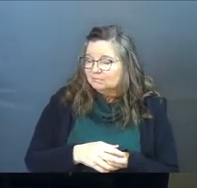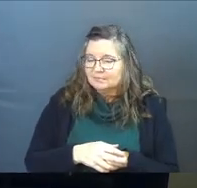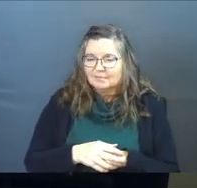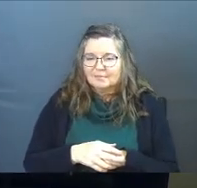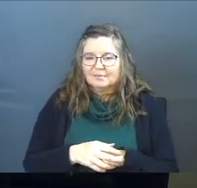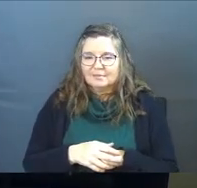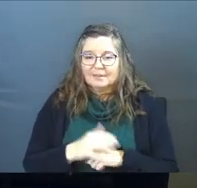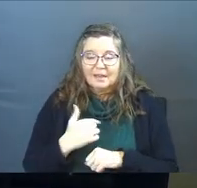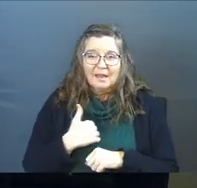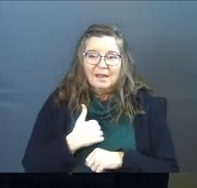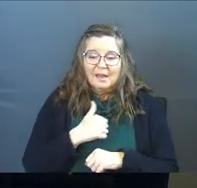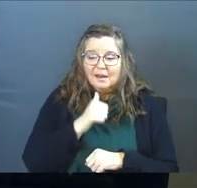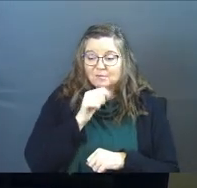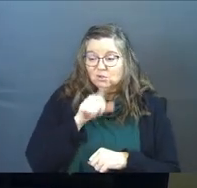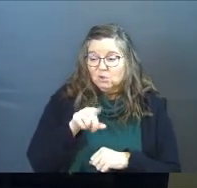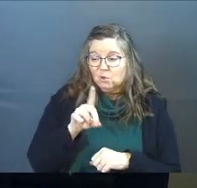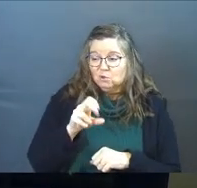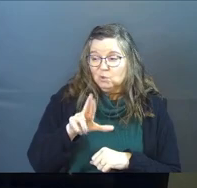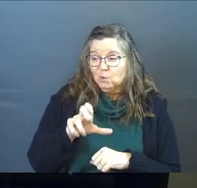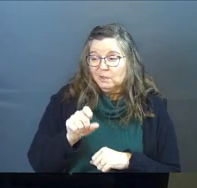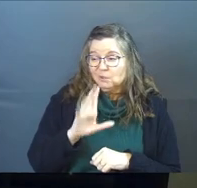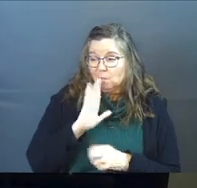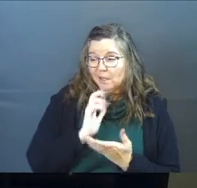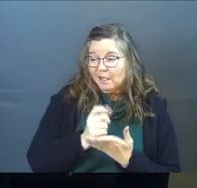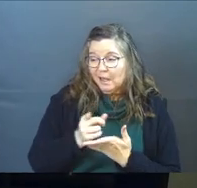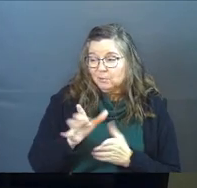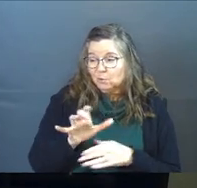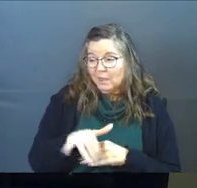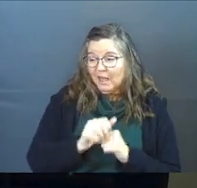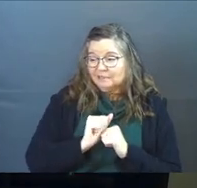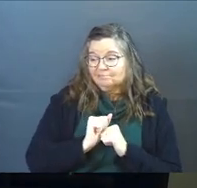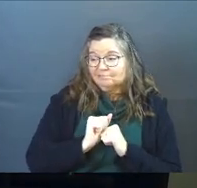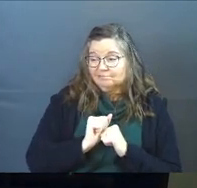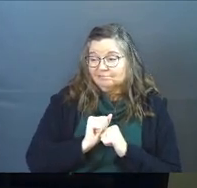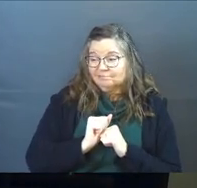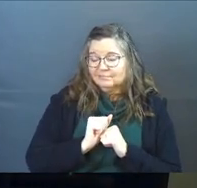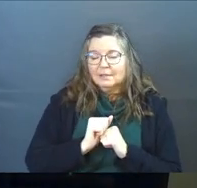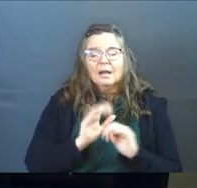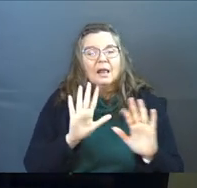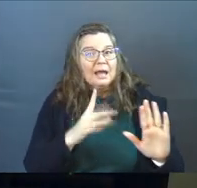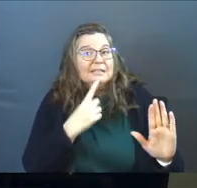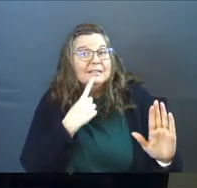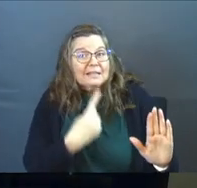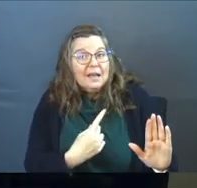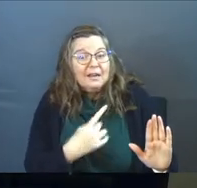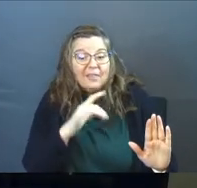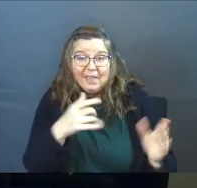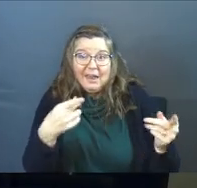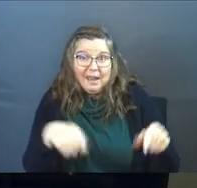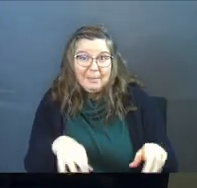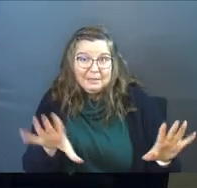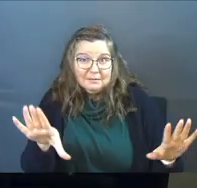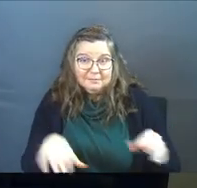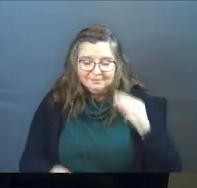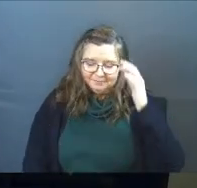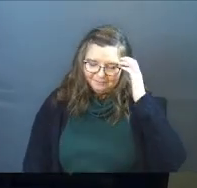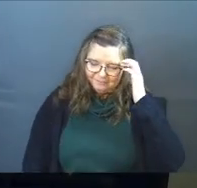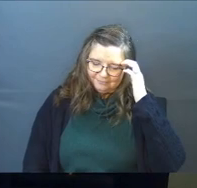And I'm not sure those Doritos are going to help you do that. Now let's just say that happened.